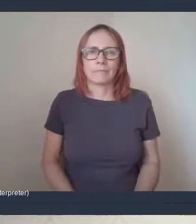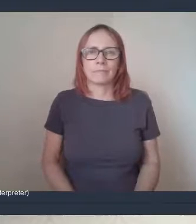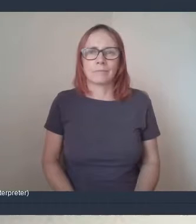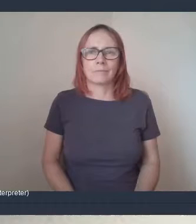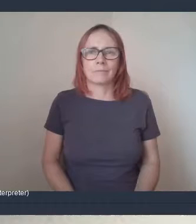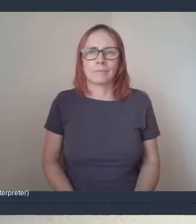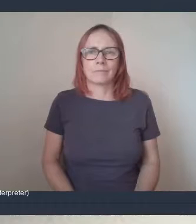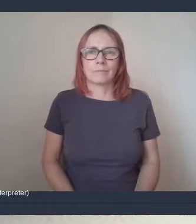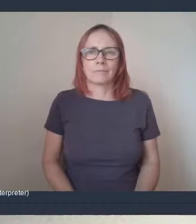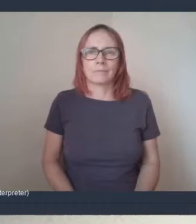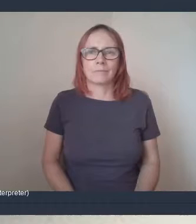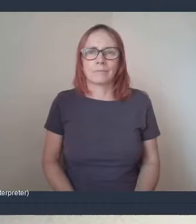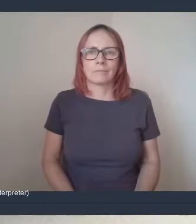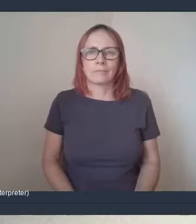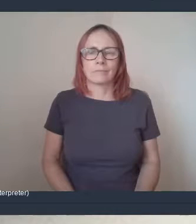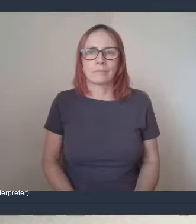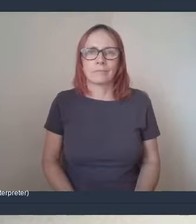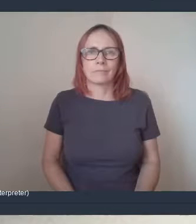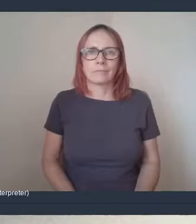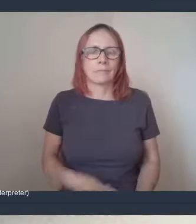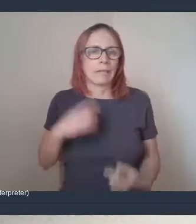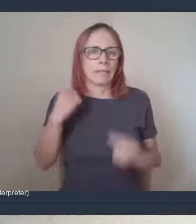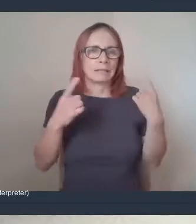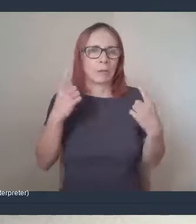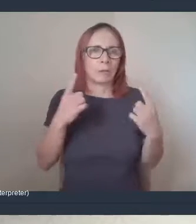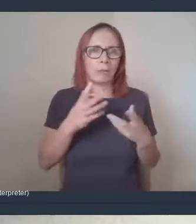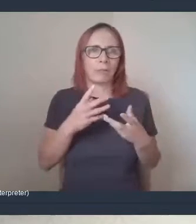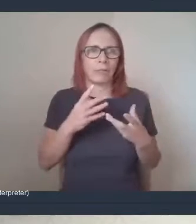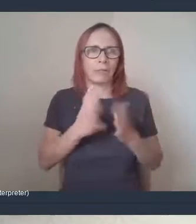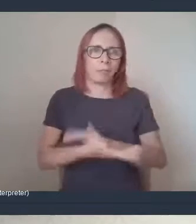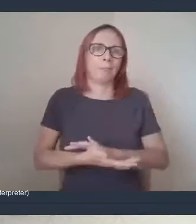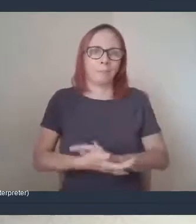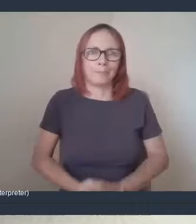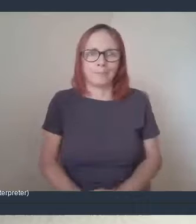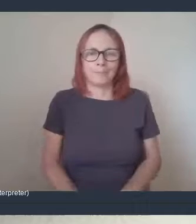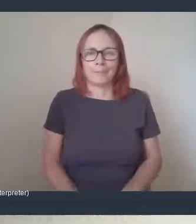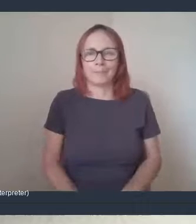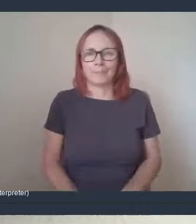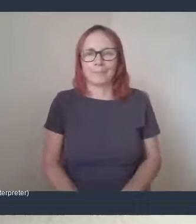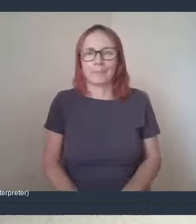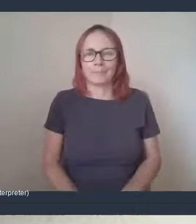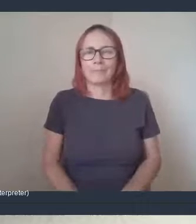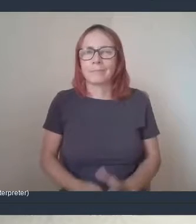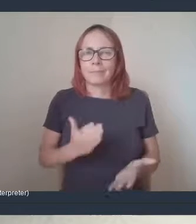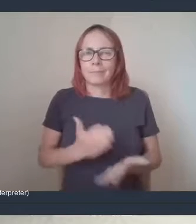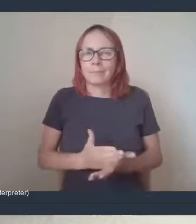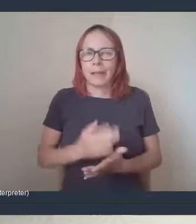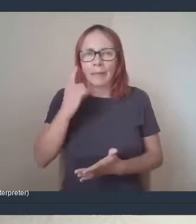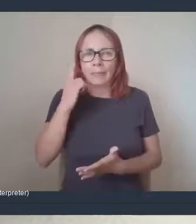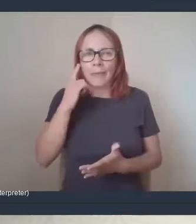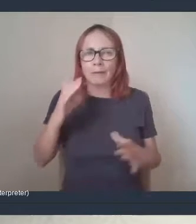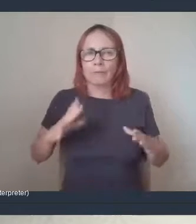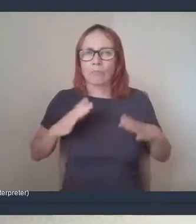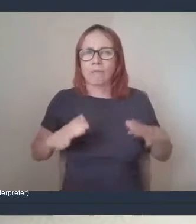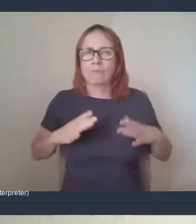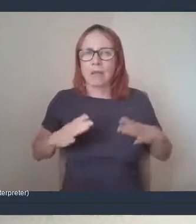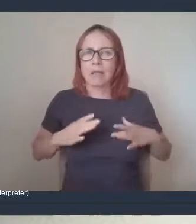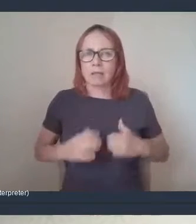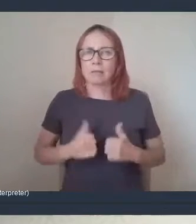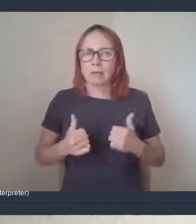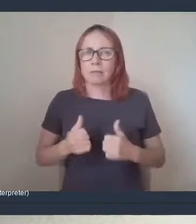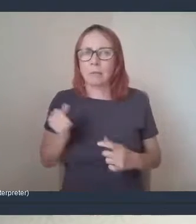Oh, so the sound just jumped, sorry. Oh yeah. Being prepared sounds like a very important motto for you at the moment.